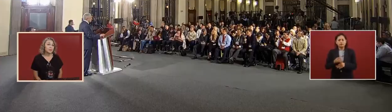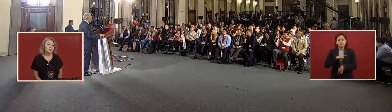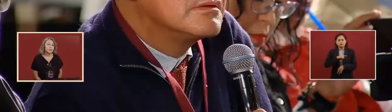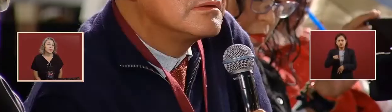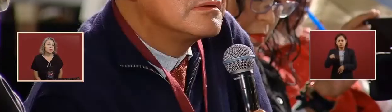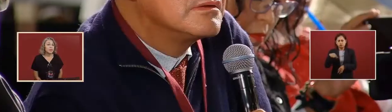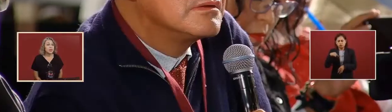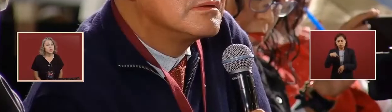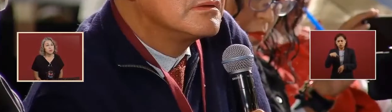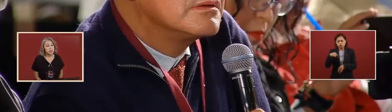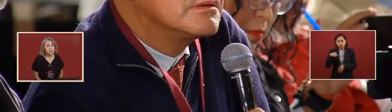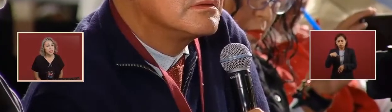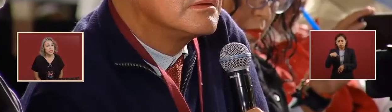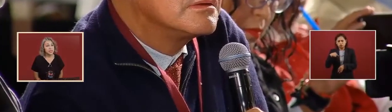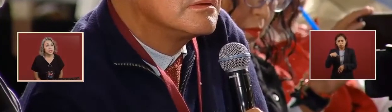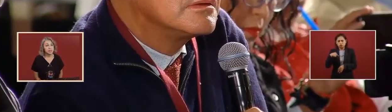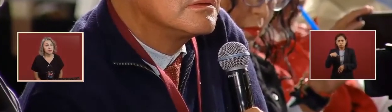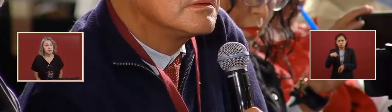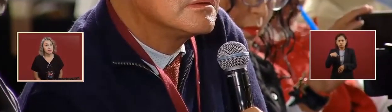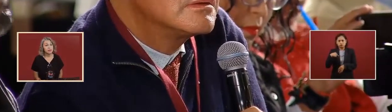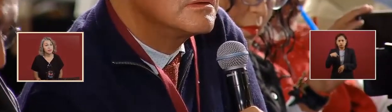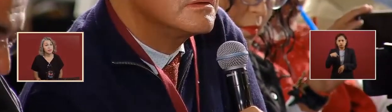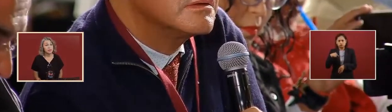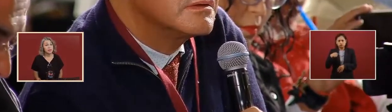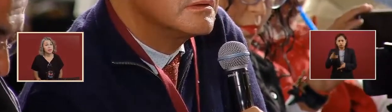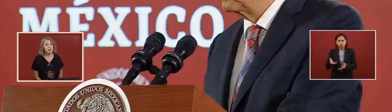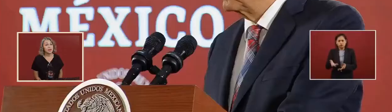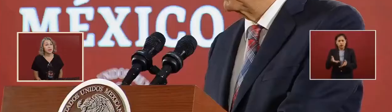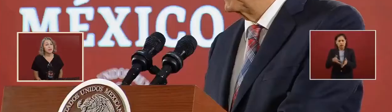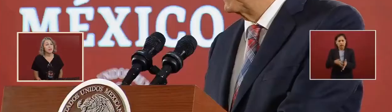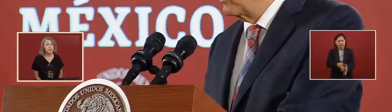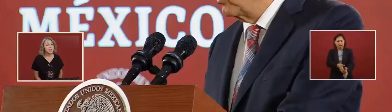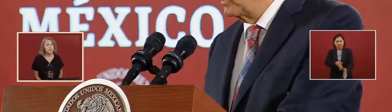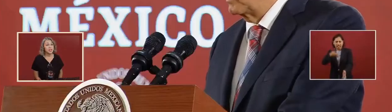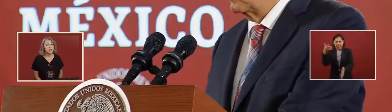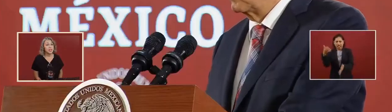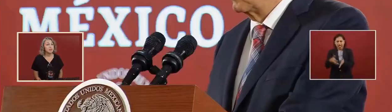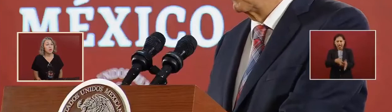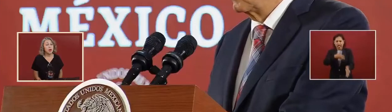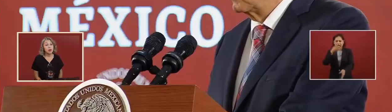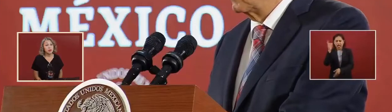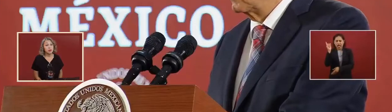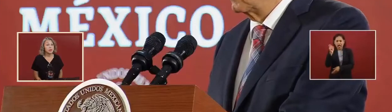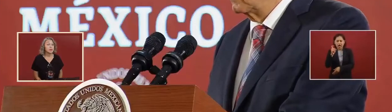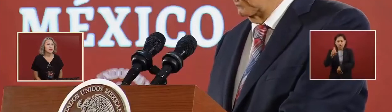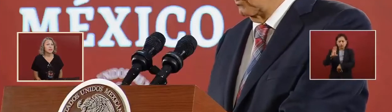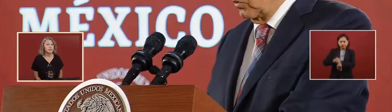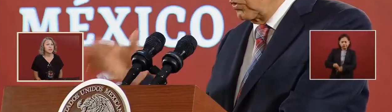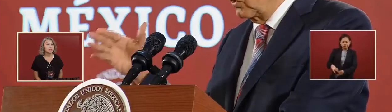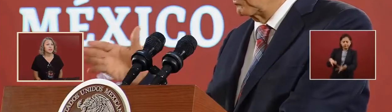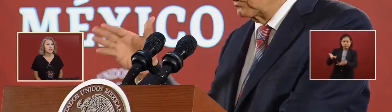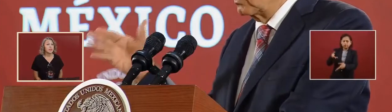of water, including